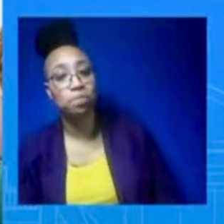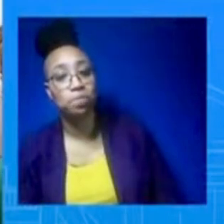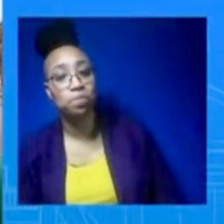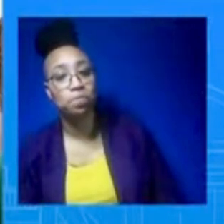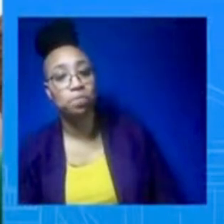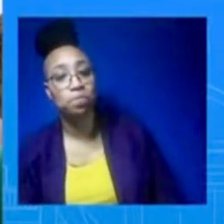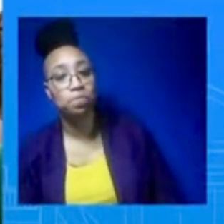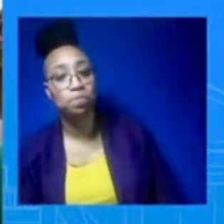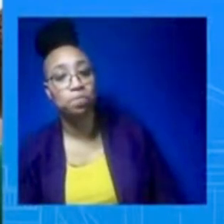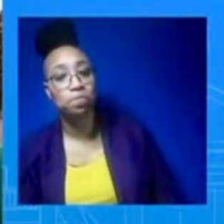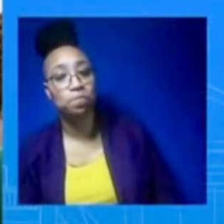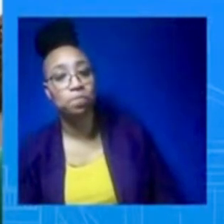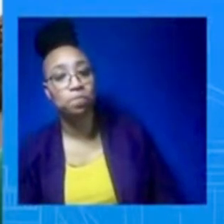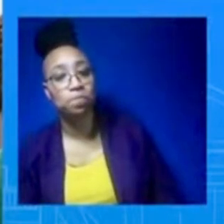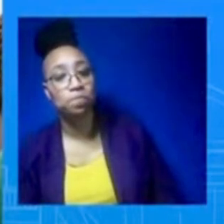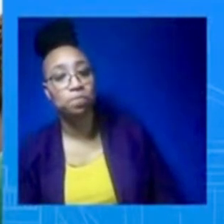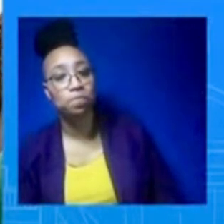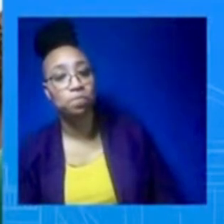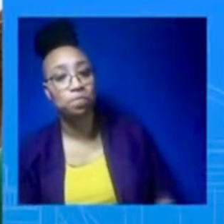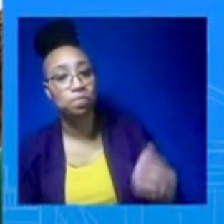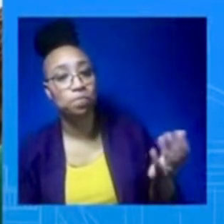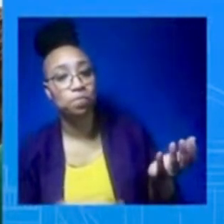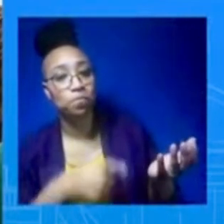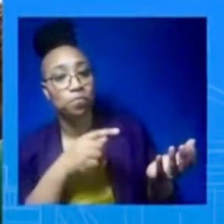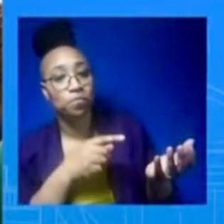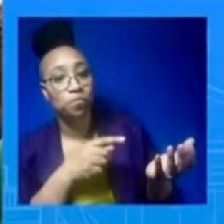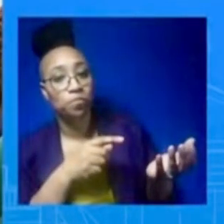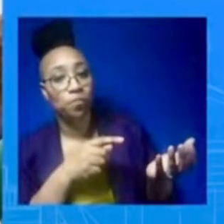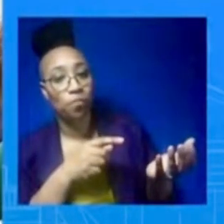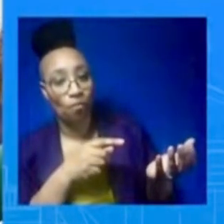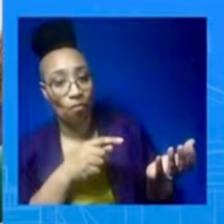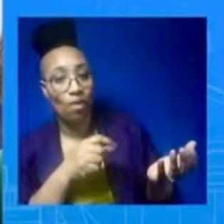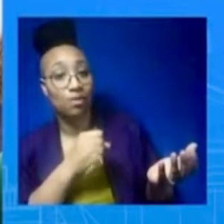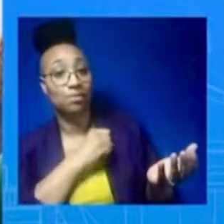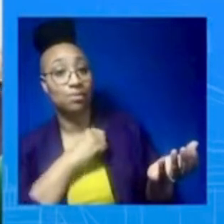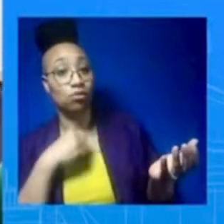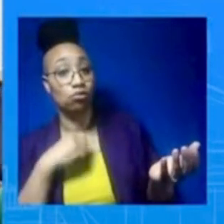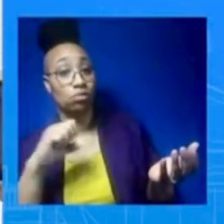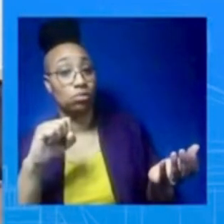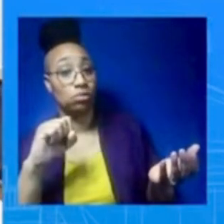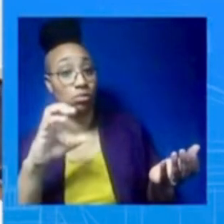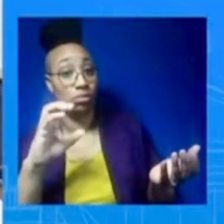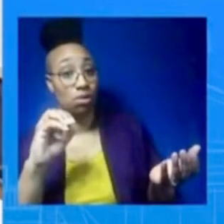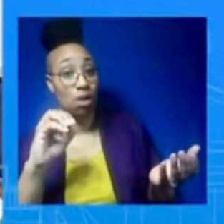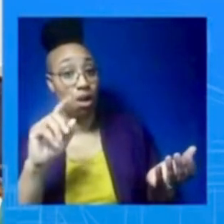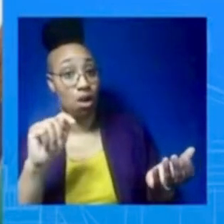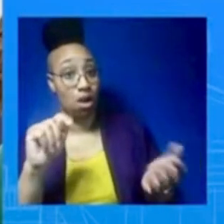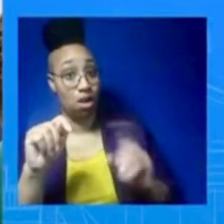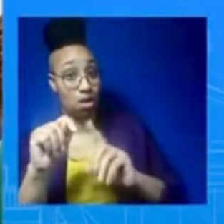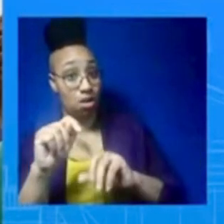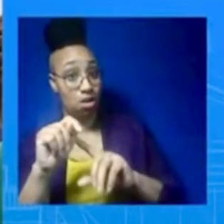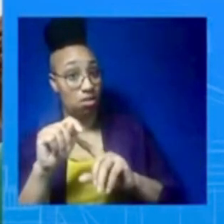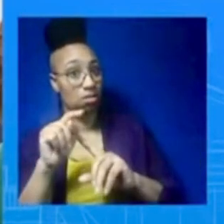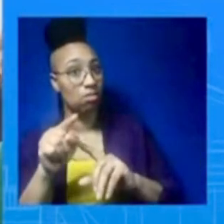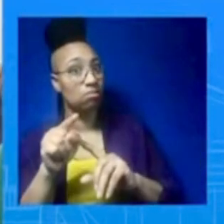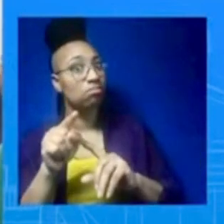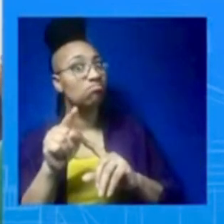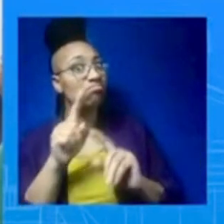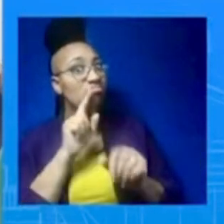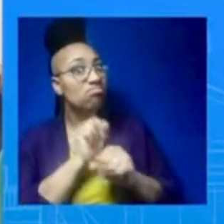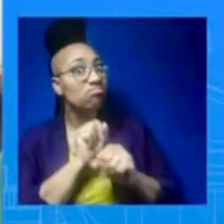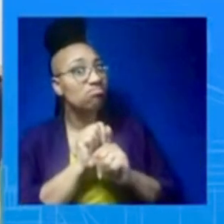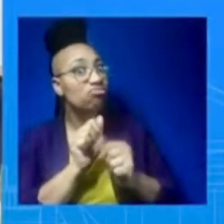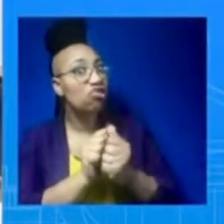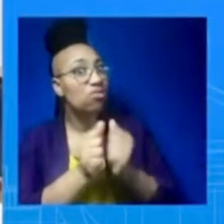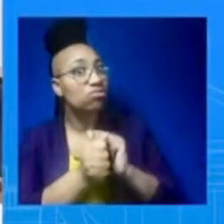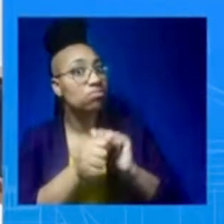five years to say it now exempts Social Security and Medicare. He says to the President, to Democratic and Republican leaders that it was